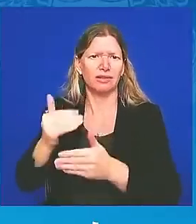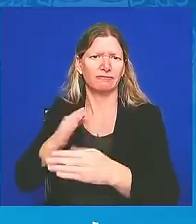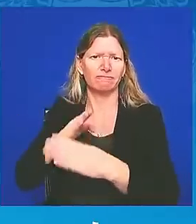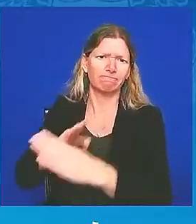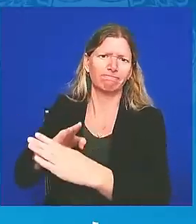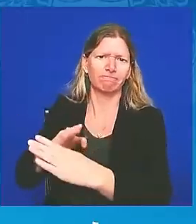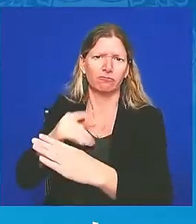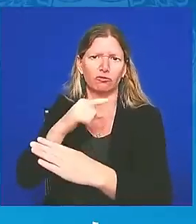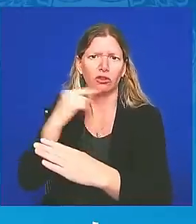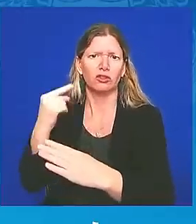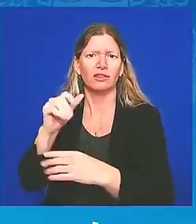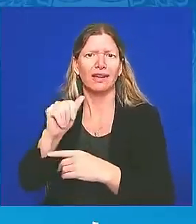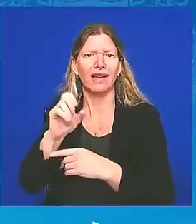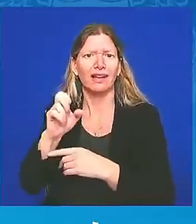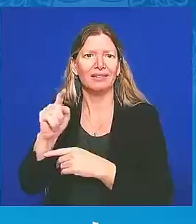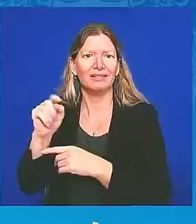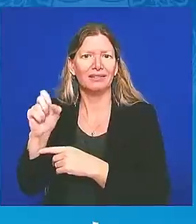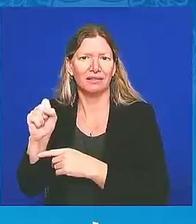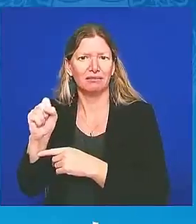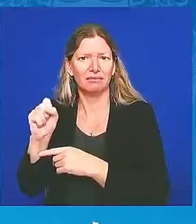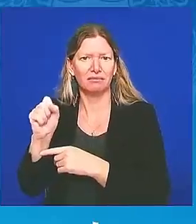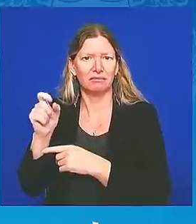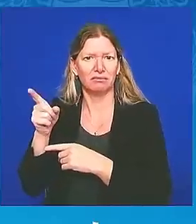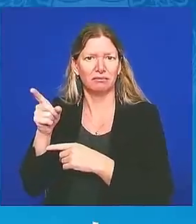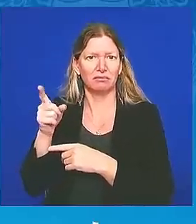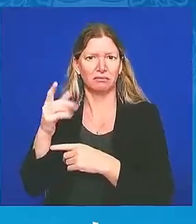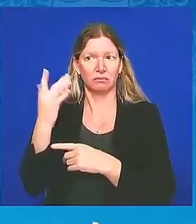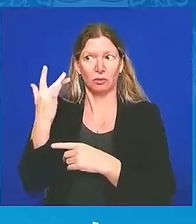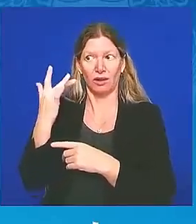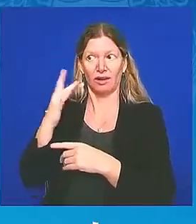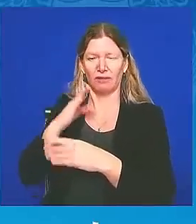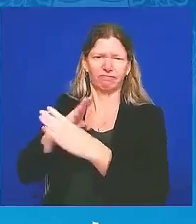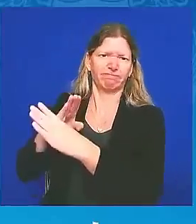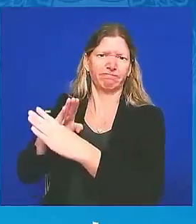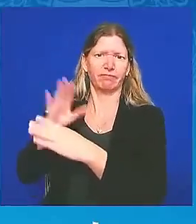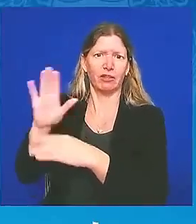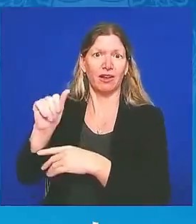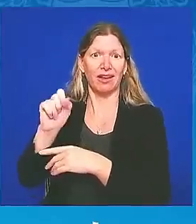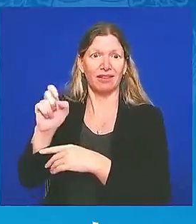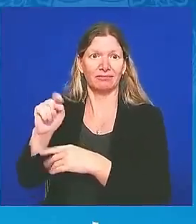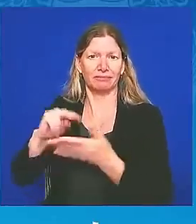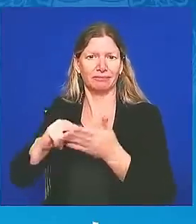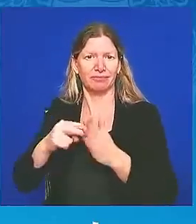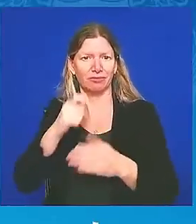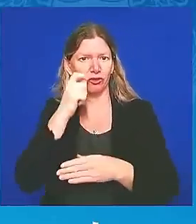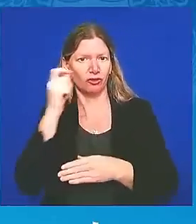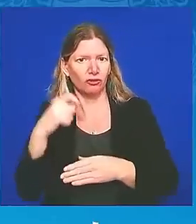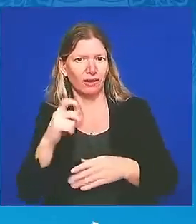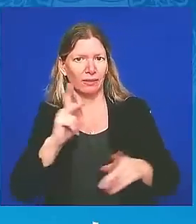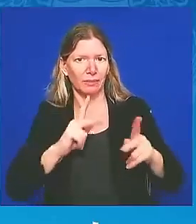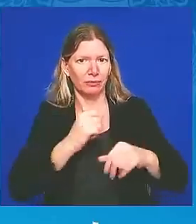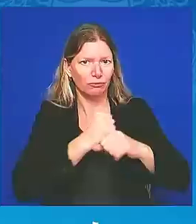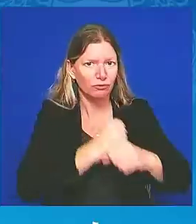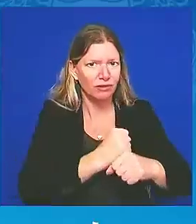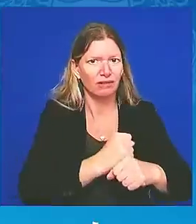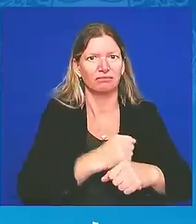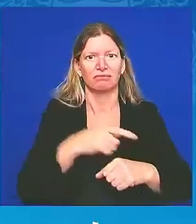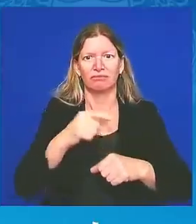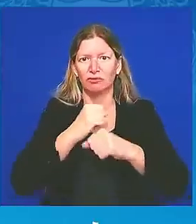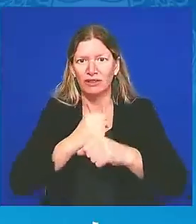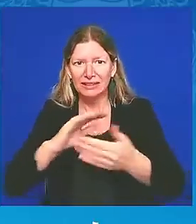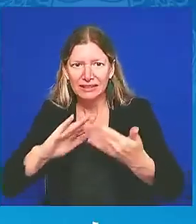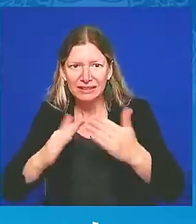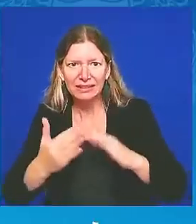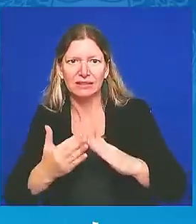must work hard to bring all Russian war criminals to justice. And one more thing. I want to inform, Madam